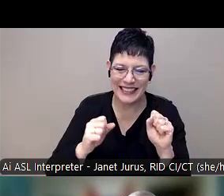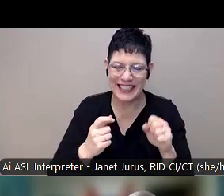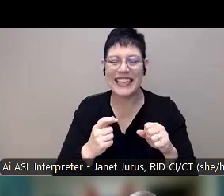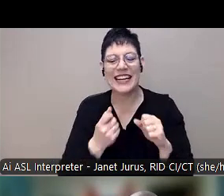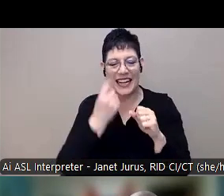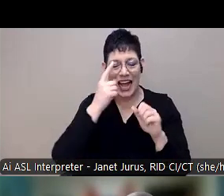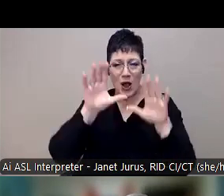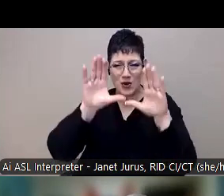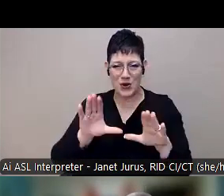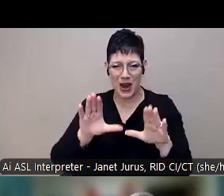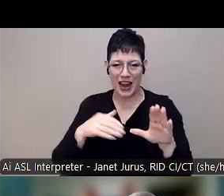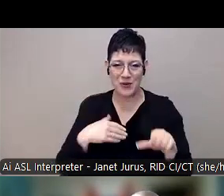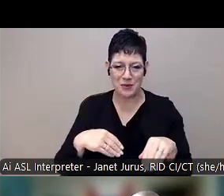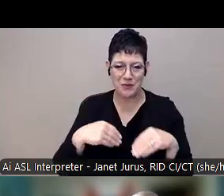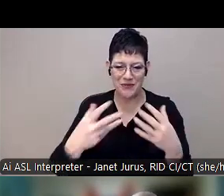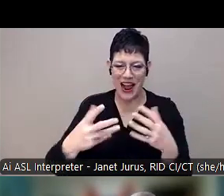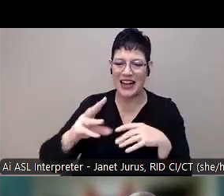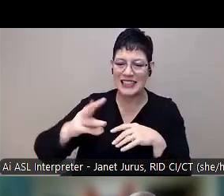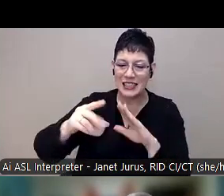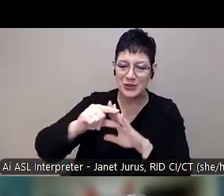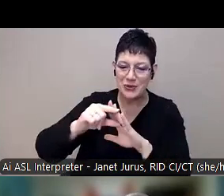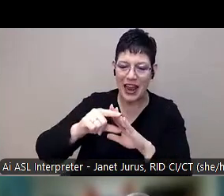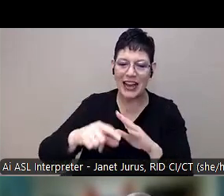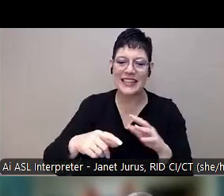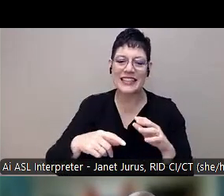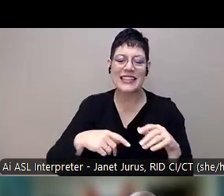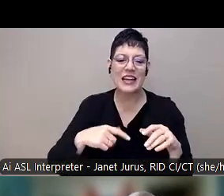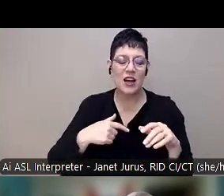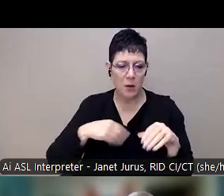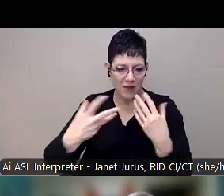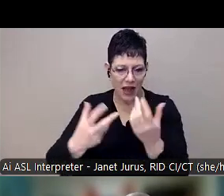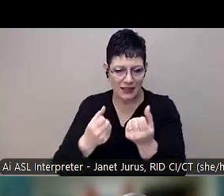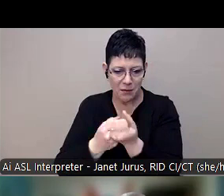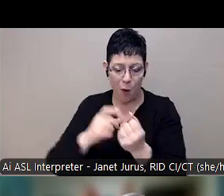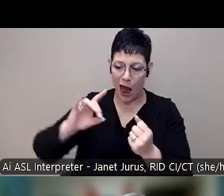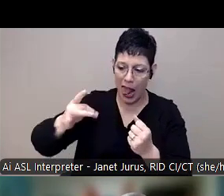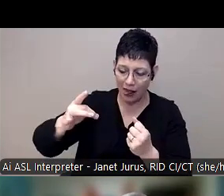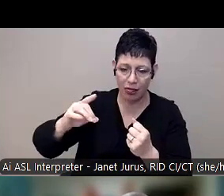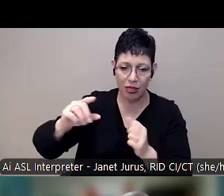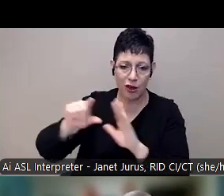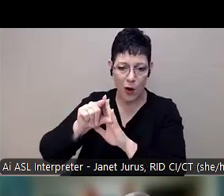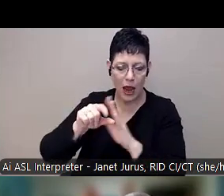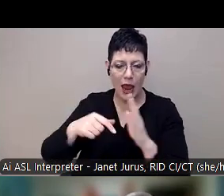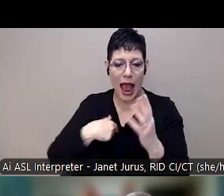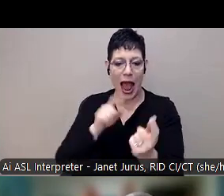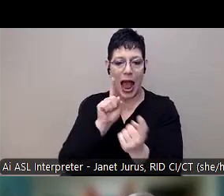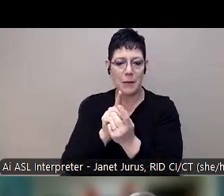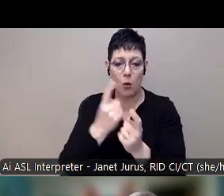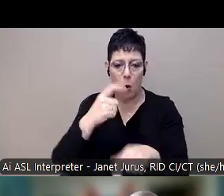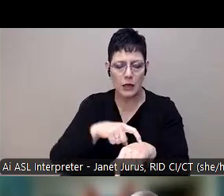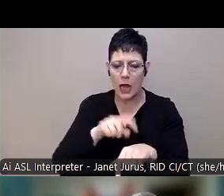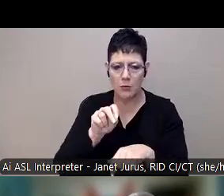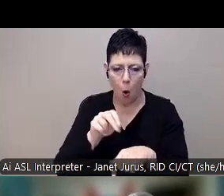with this is we get to serve them as sixth graders. We then serve them again as eighth graders. So I get to see these kids multiple times and build relationships,